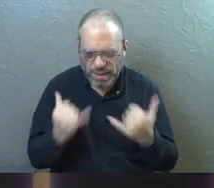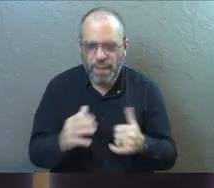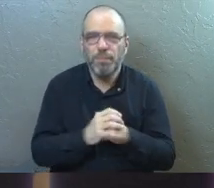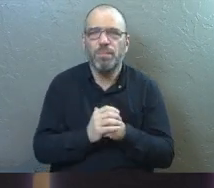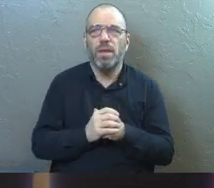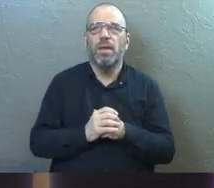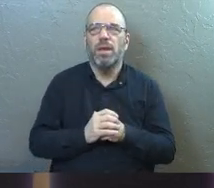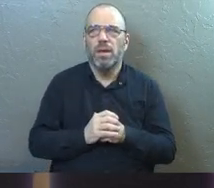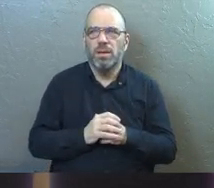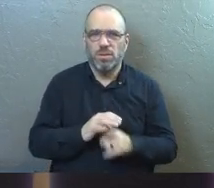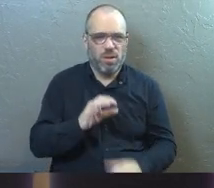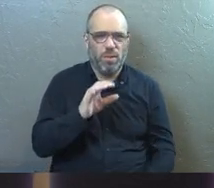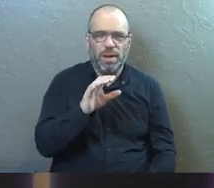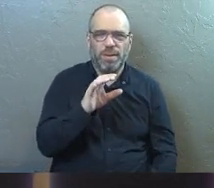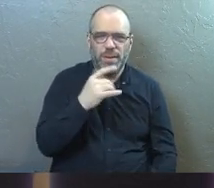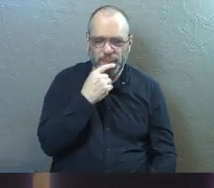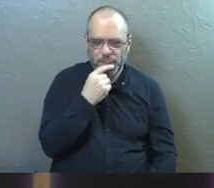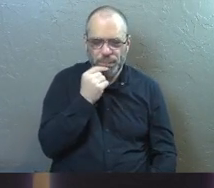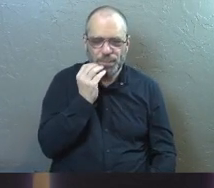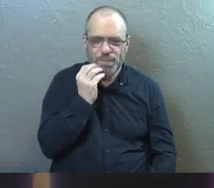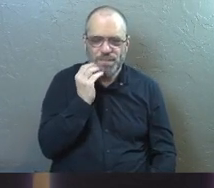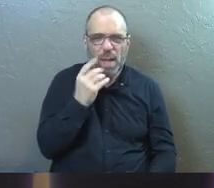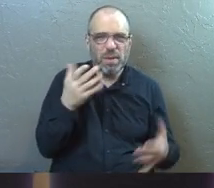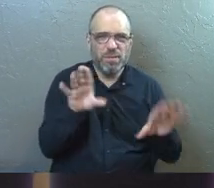so I had a pastor and I'll close with this